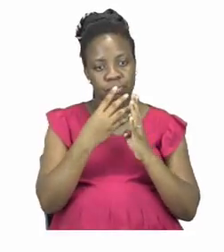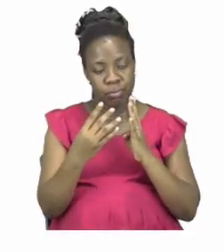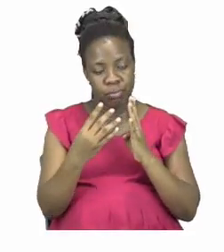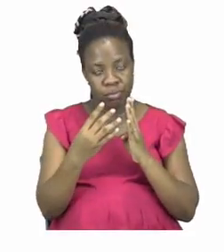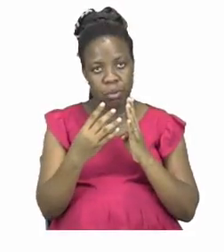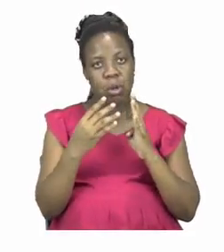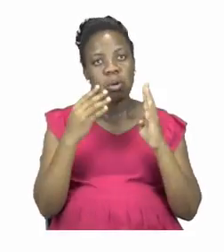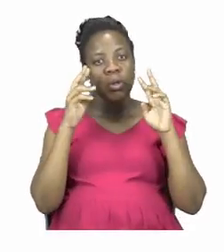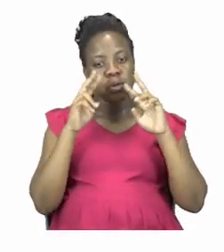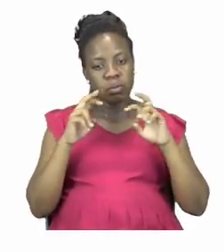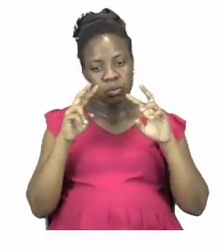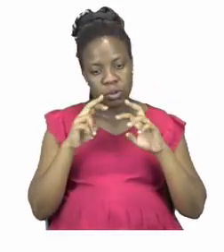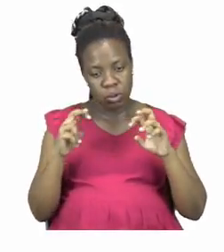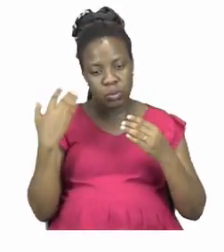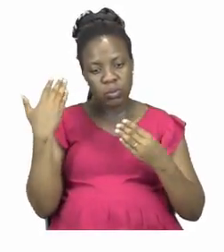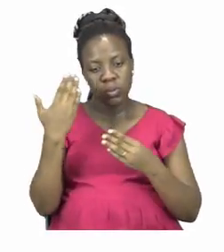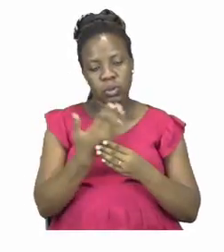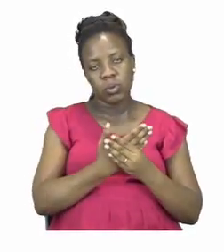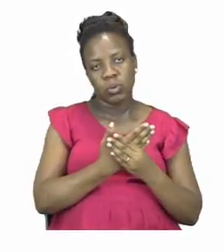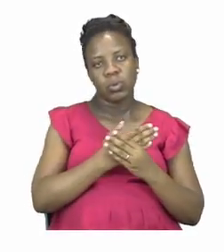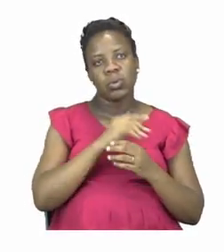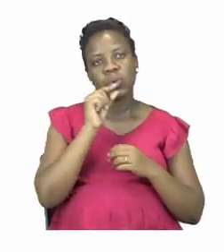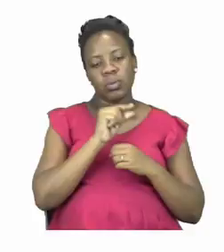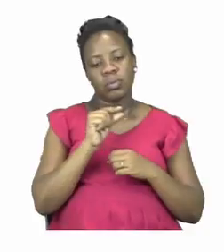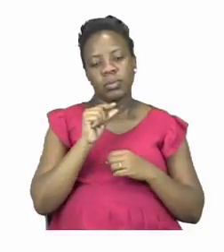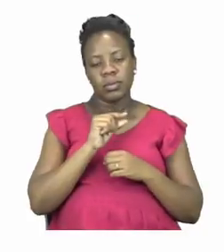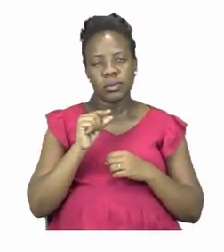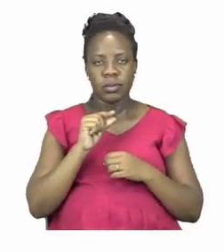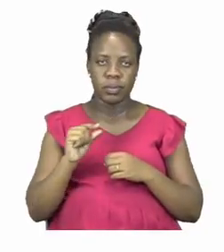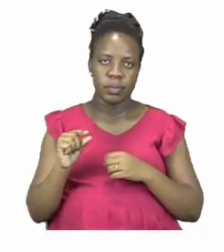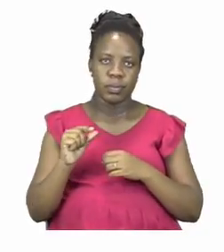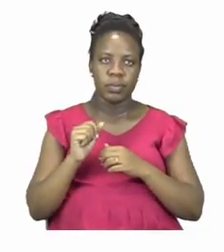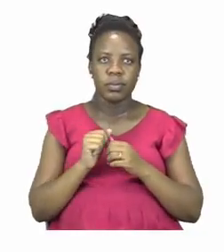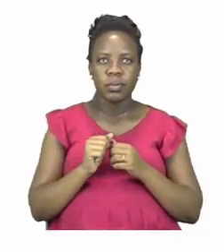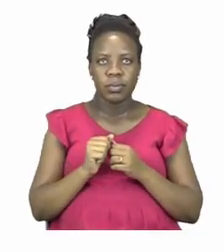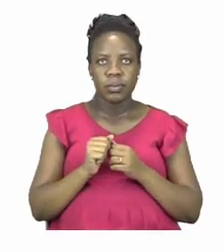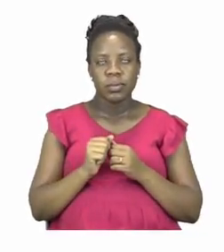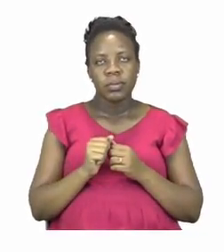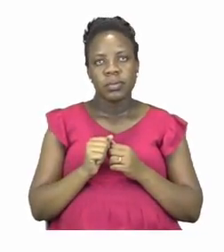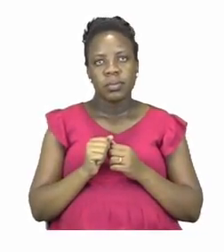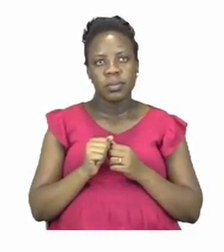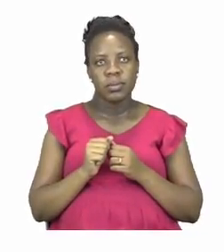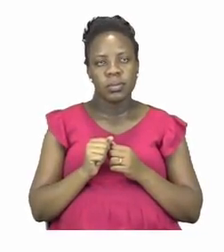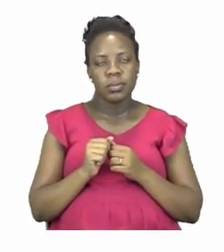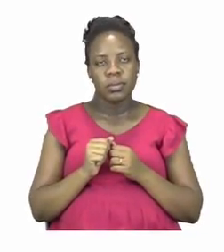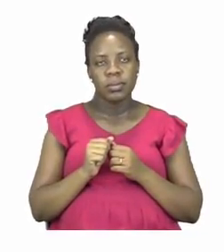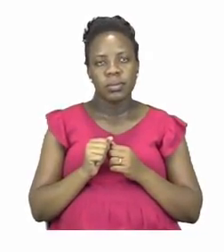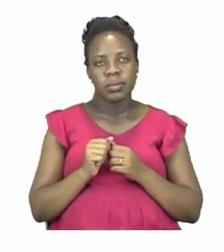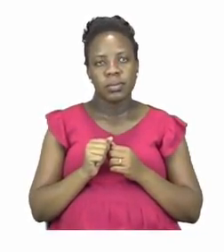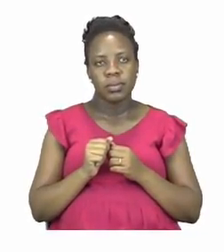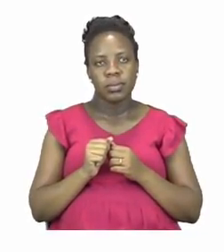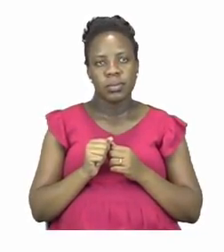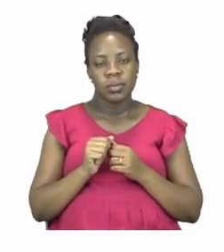There you will see we have a word search. In the instruction it says find and